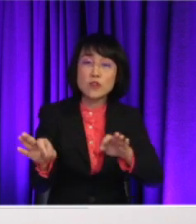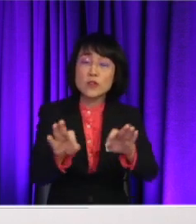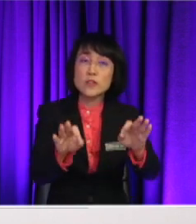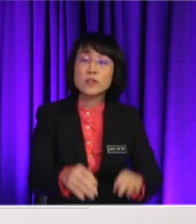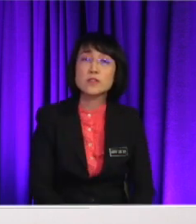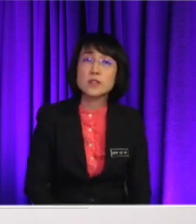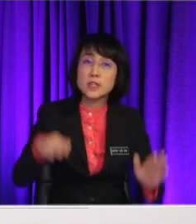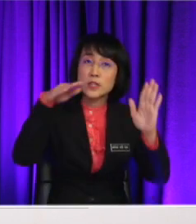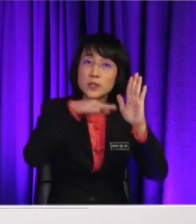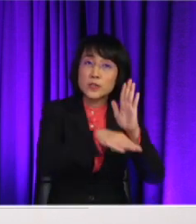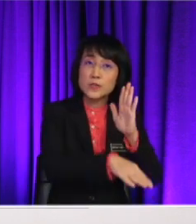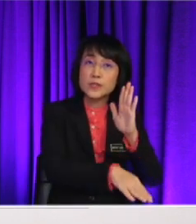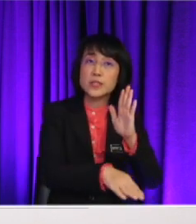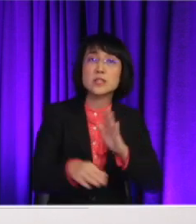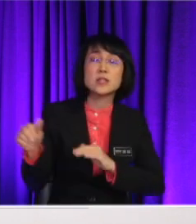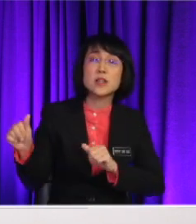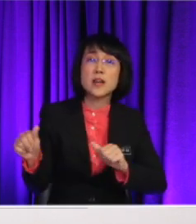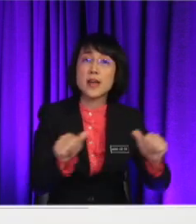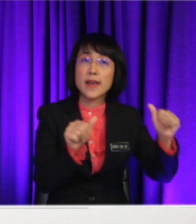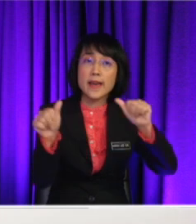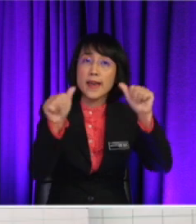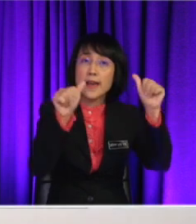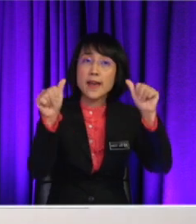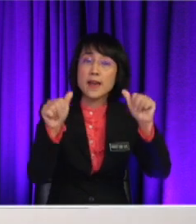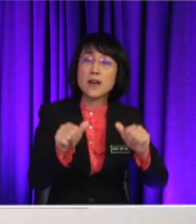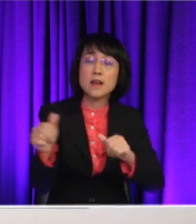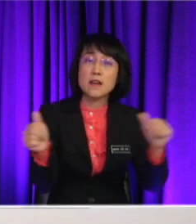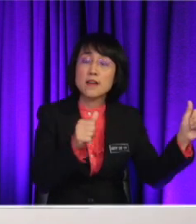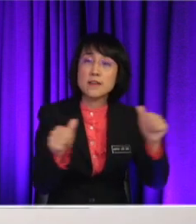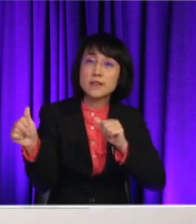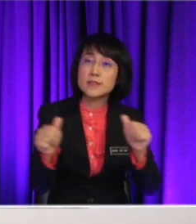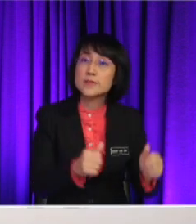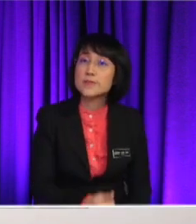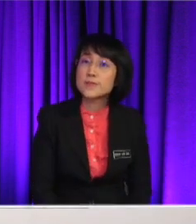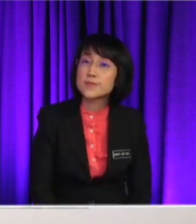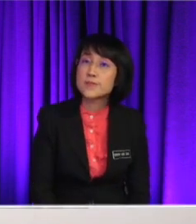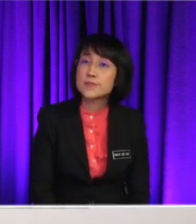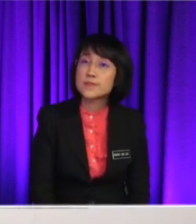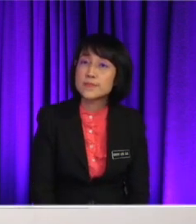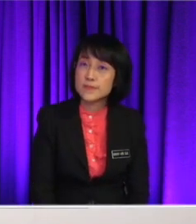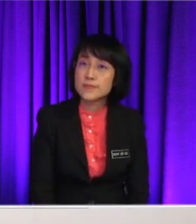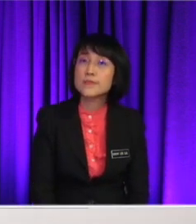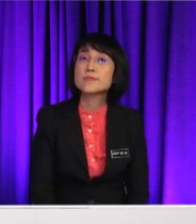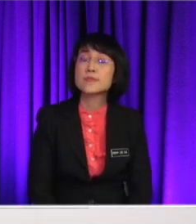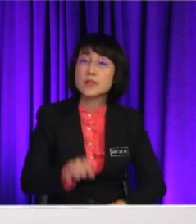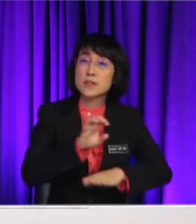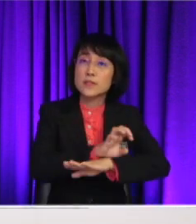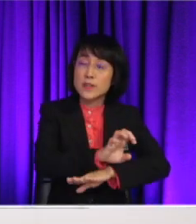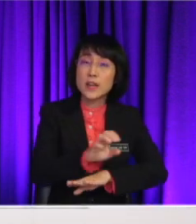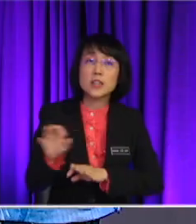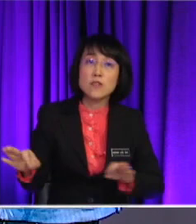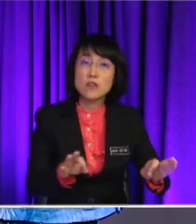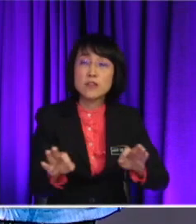air overall and disrupt the ecosystem. Yeah. So, it will be affecting the photosynthesis of the plants, know?